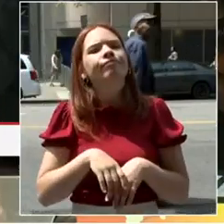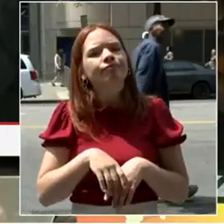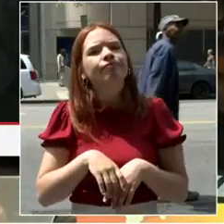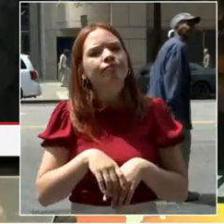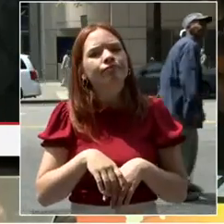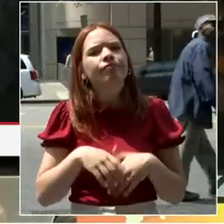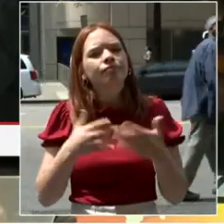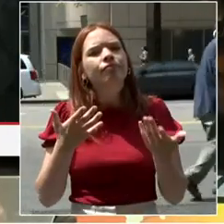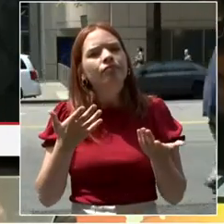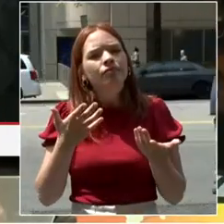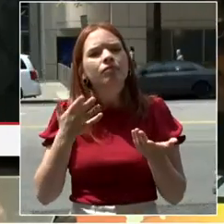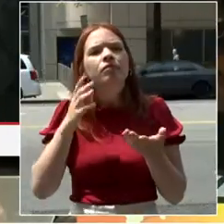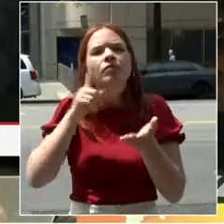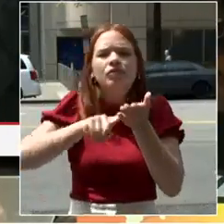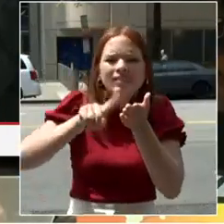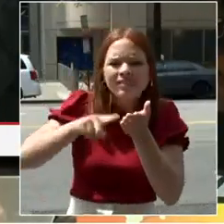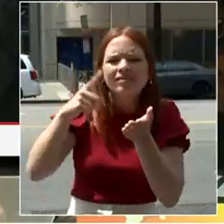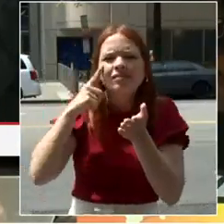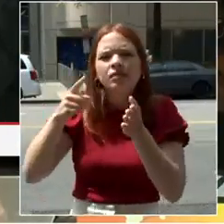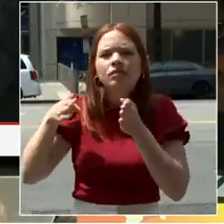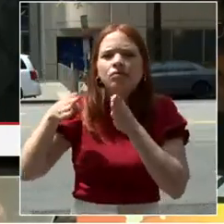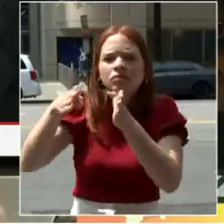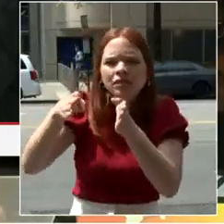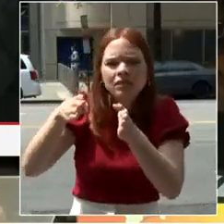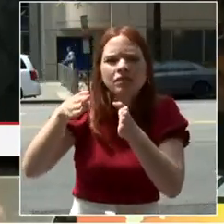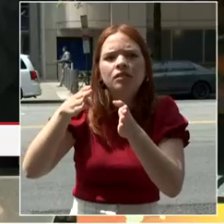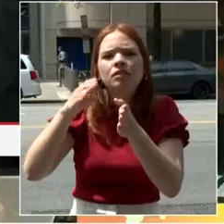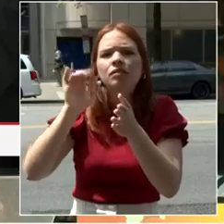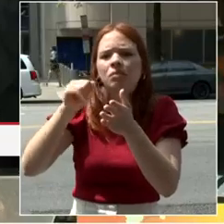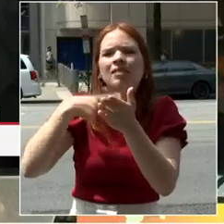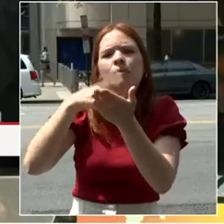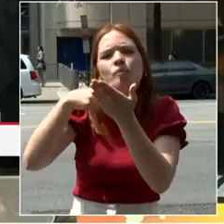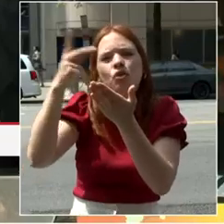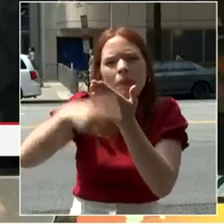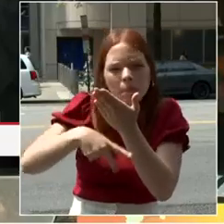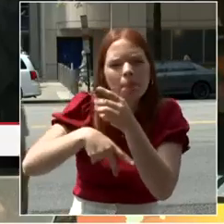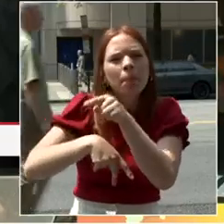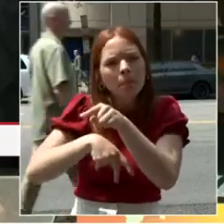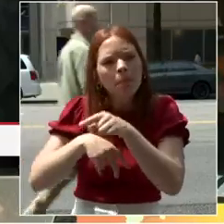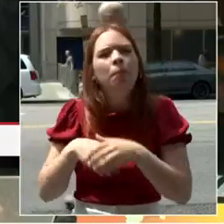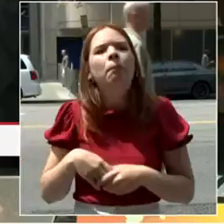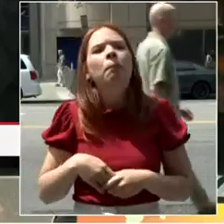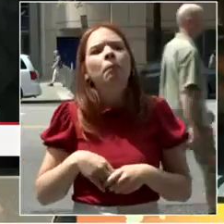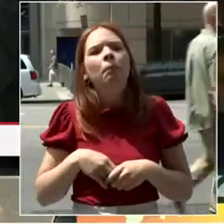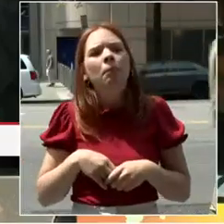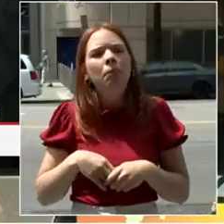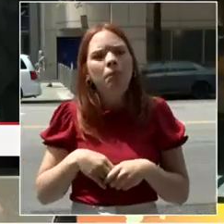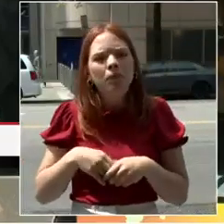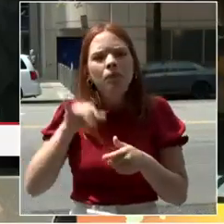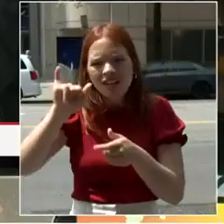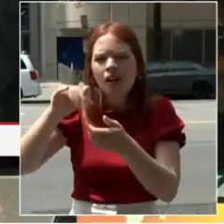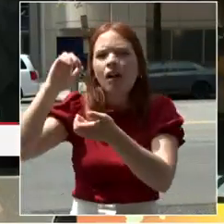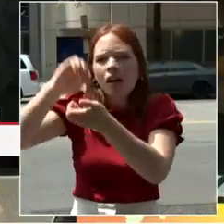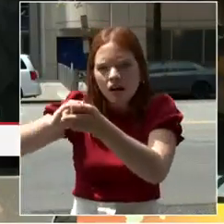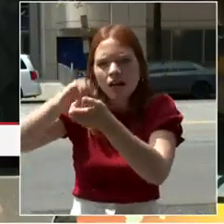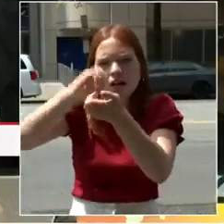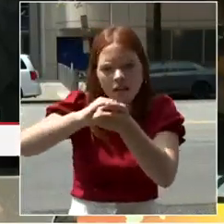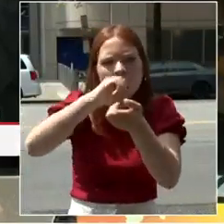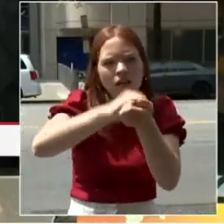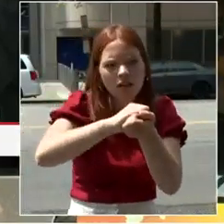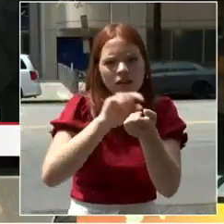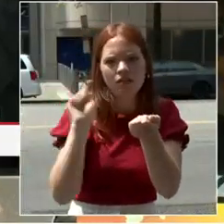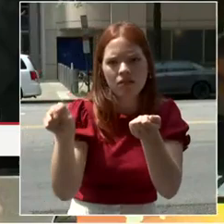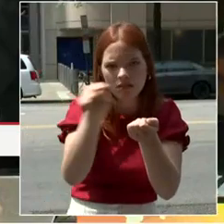which have funded things like this parklet in which the mayor announced a few minutes ago. This massive undertaking,